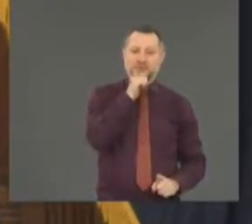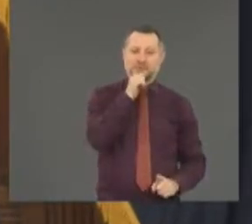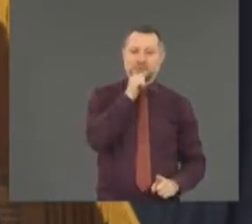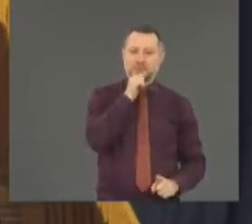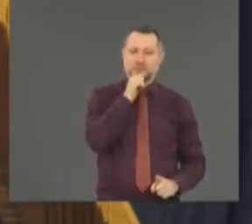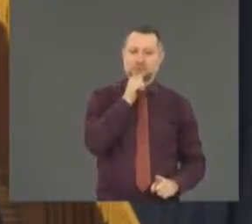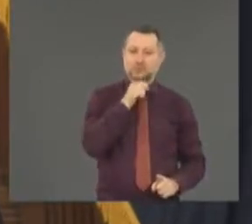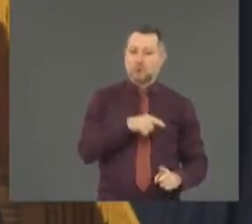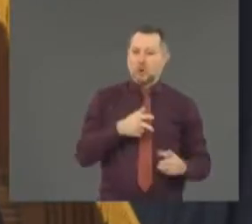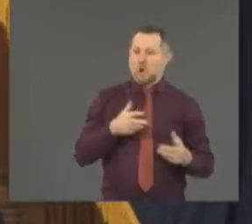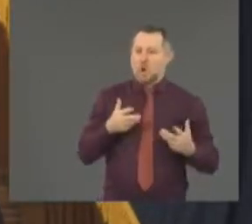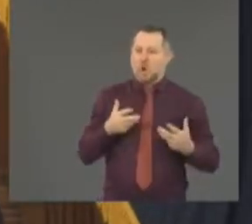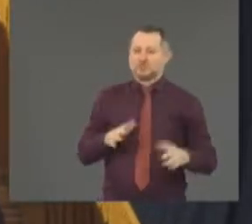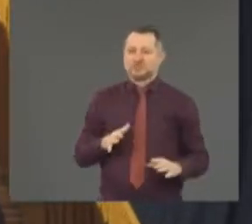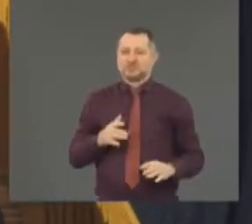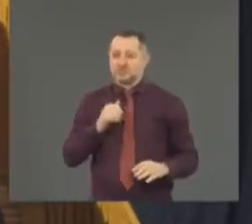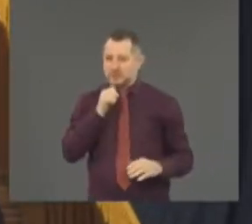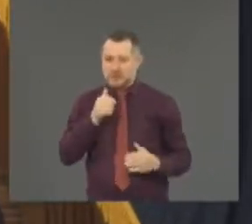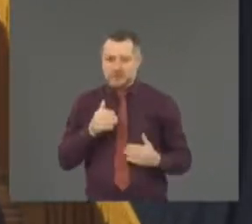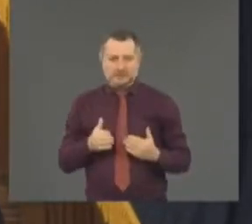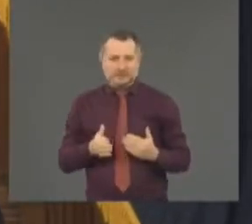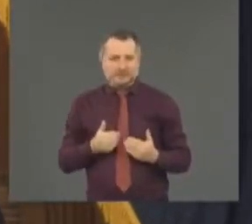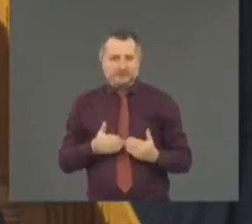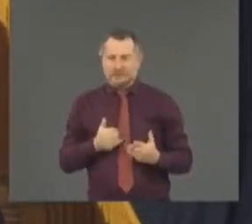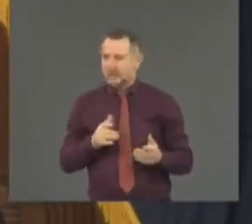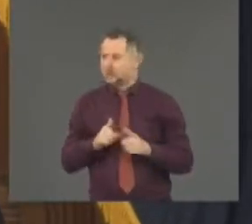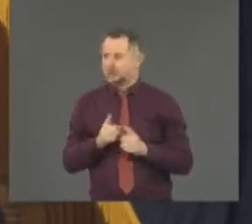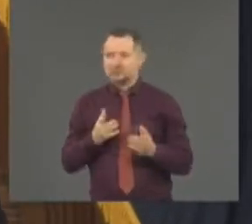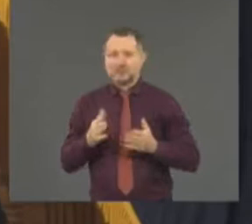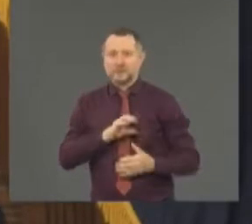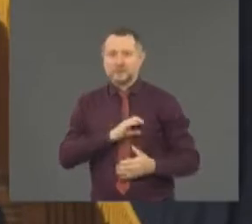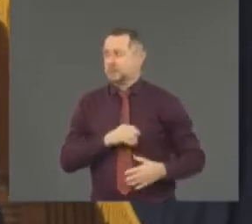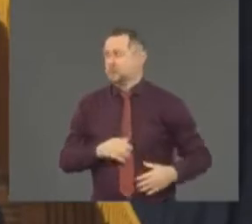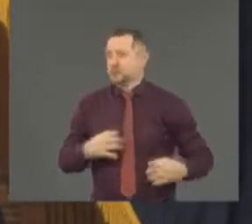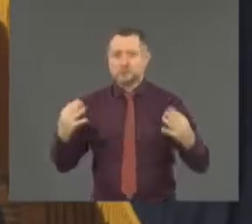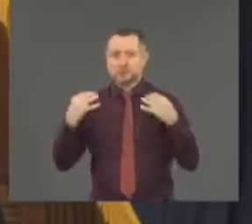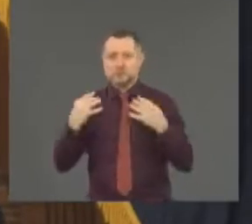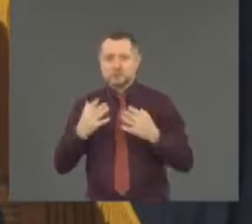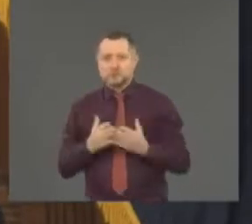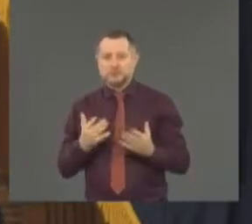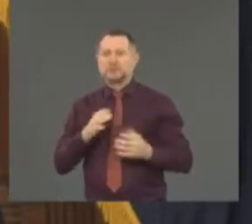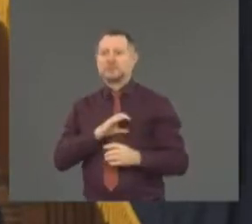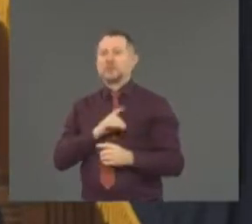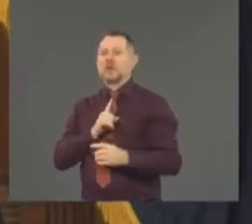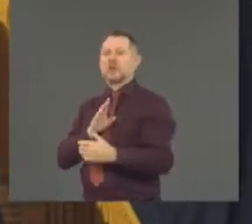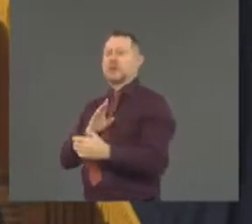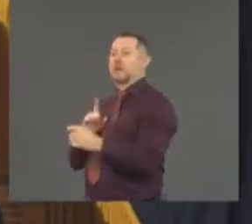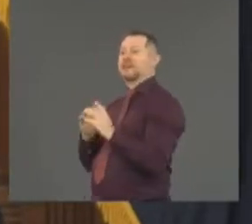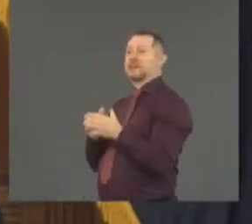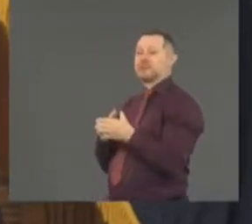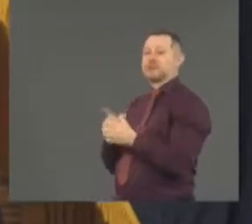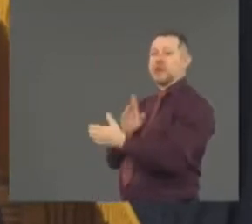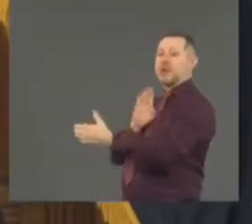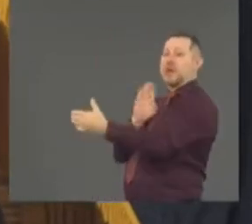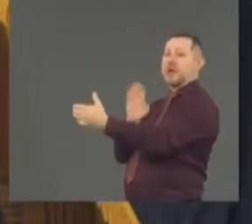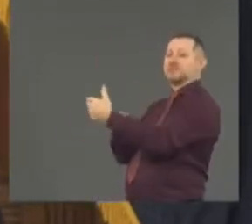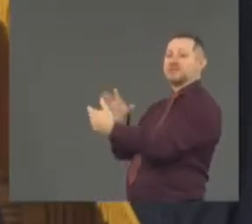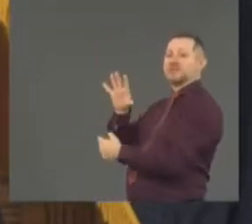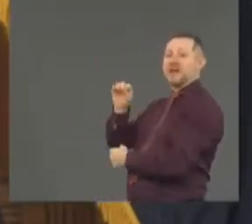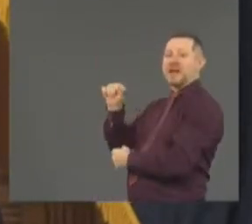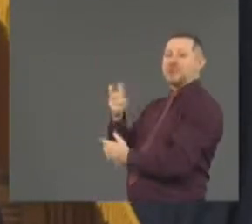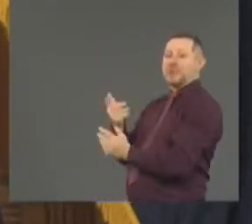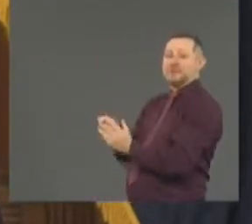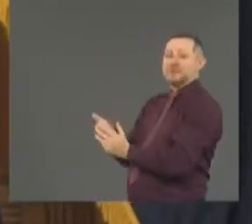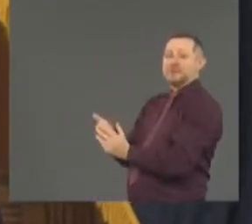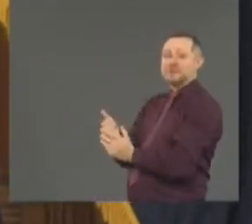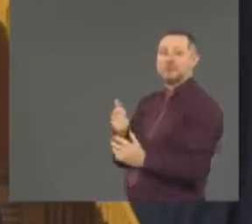police officer. That's why they were against 50A. I think we're at a different time. We're at a different place. We need